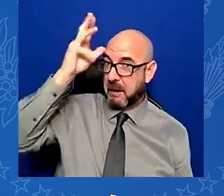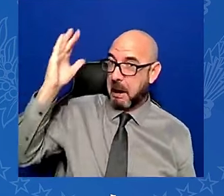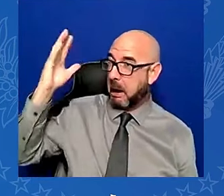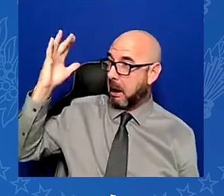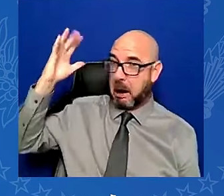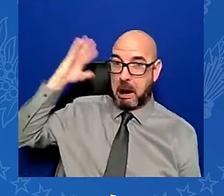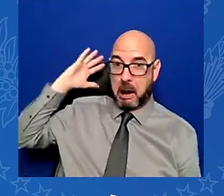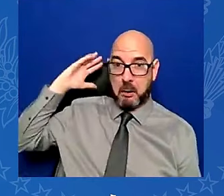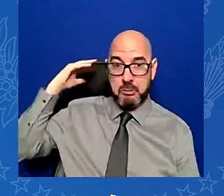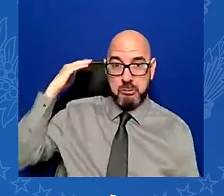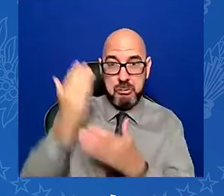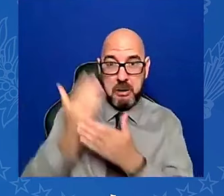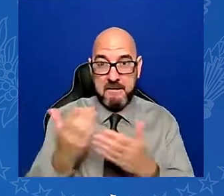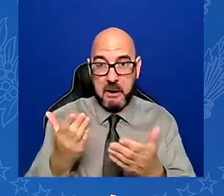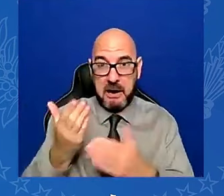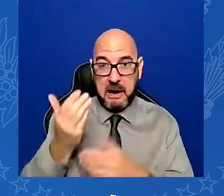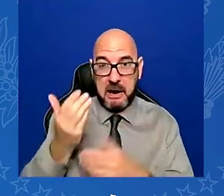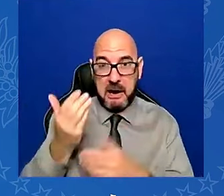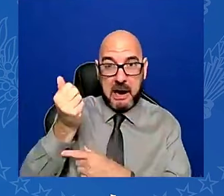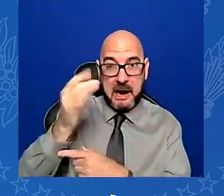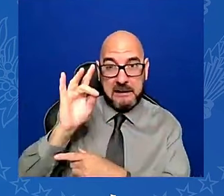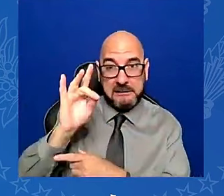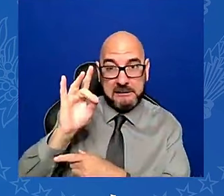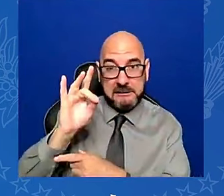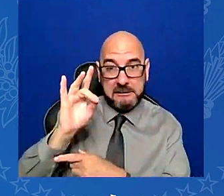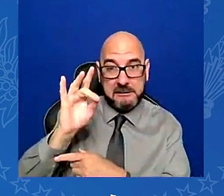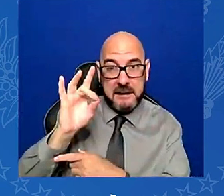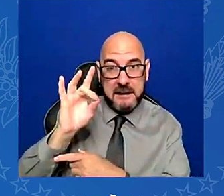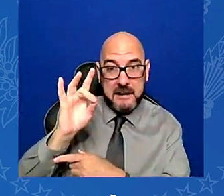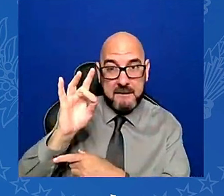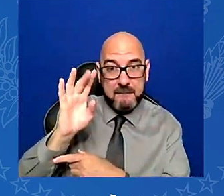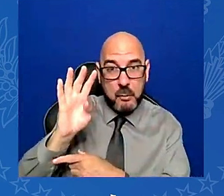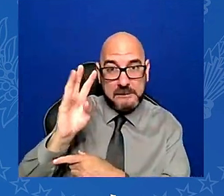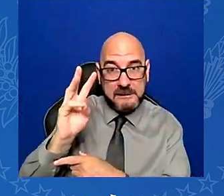thank you for the warm welcome. But please, not so loud.